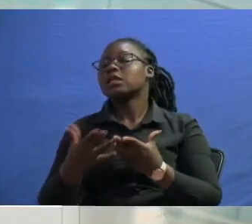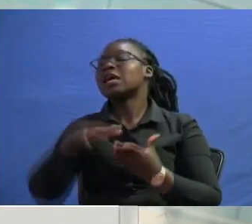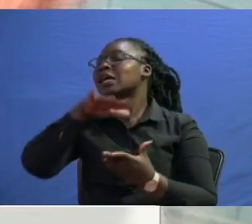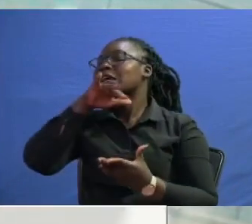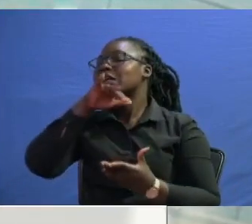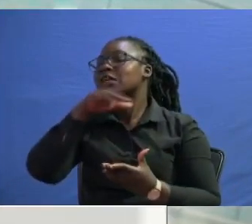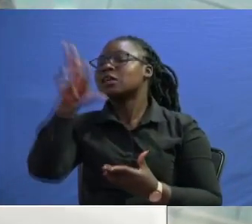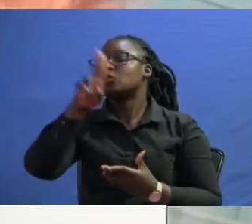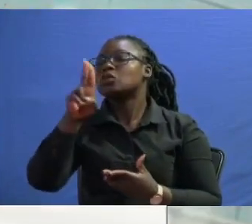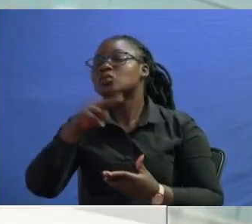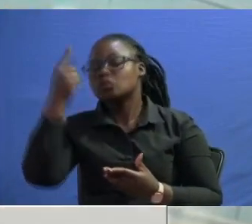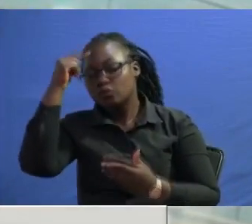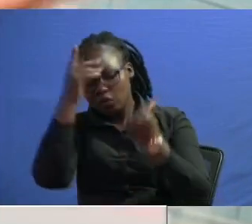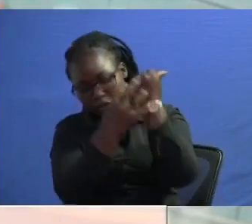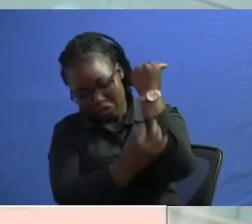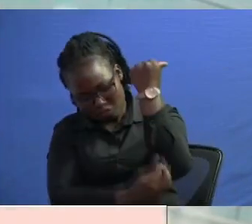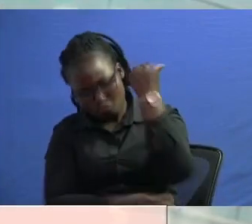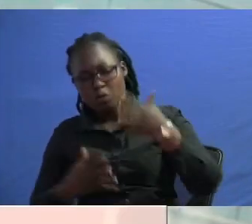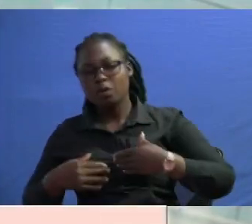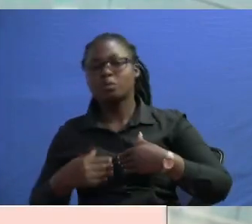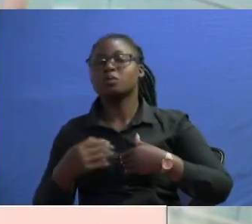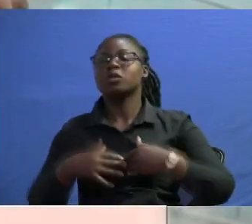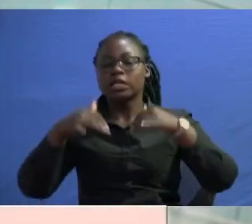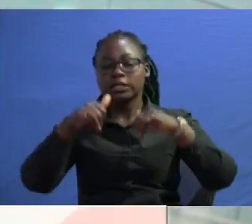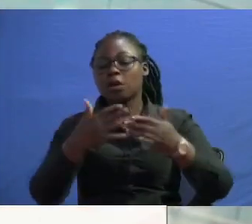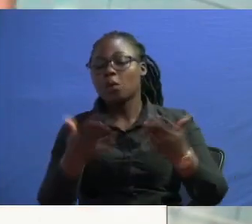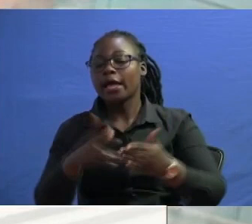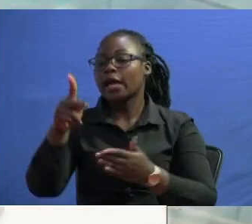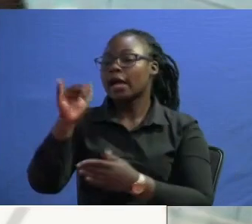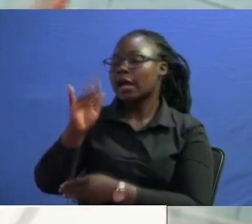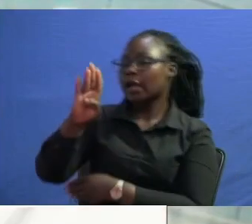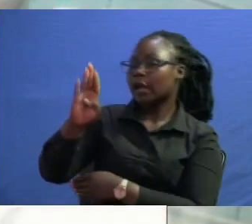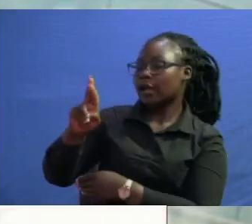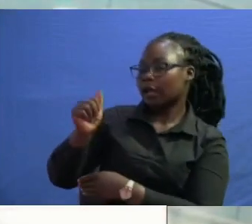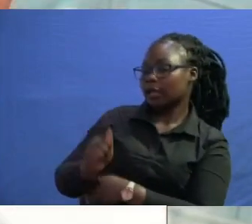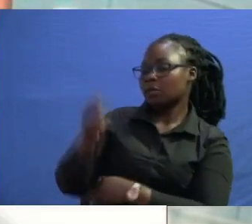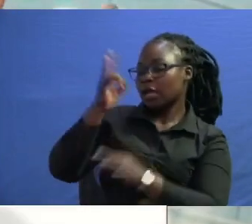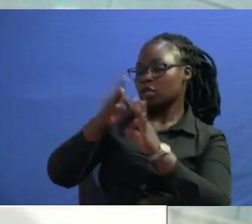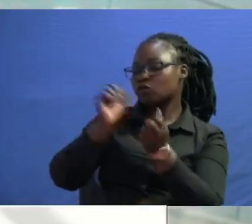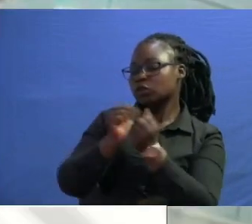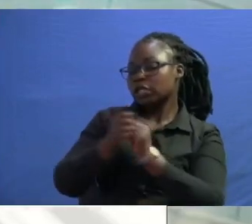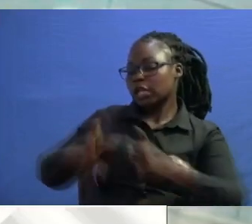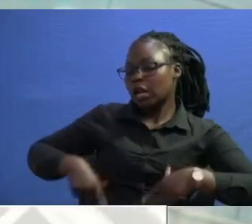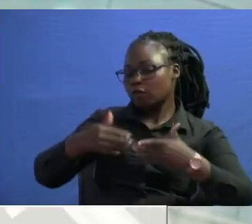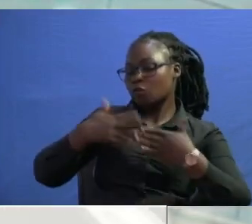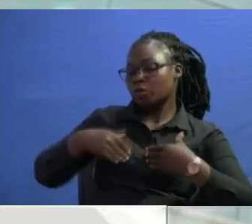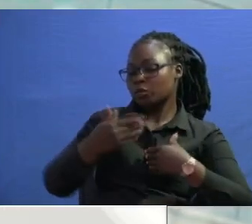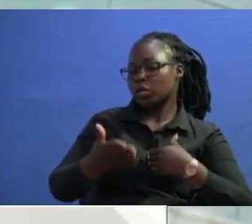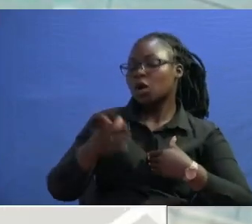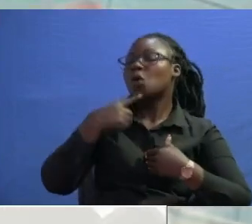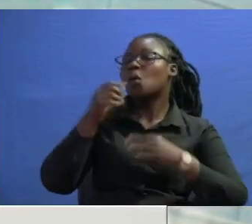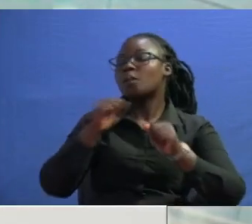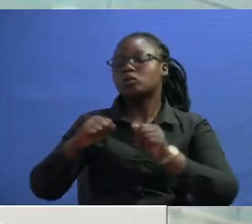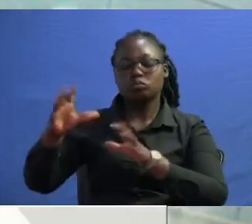to mass of poor people like the ones living in kebra so if you change the lives of those people in kebra who will go on street for him